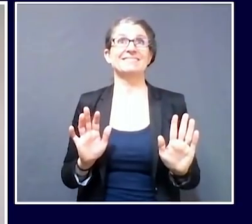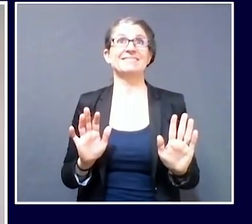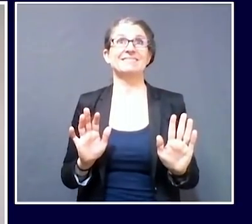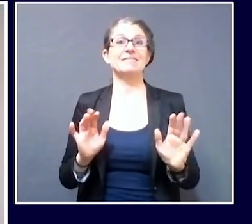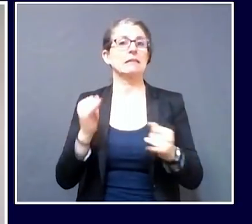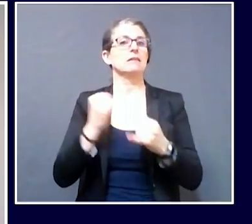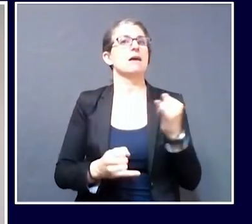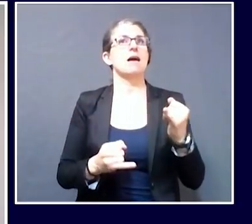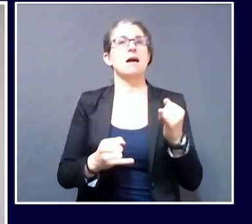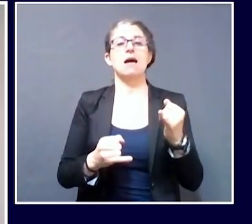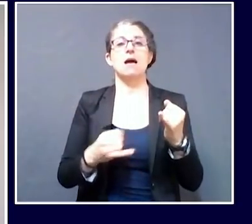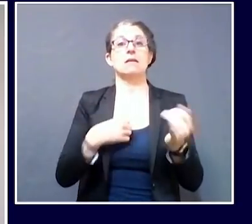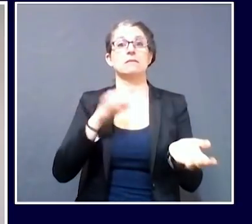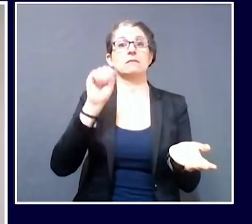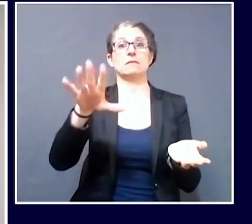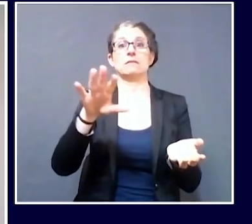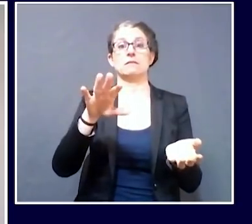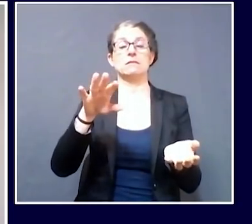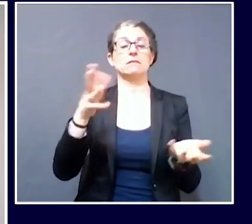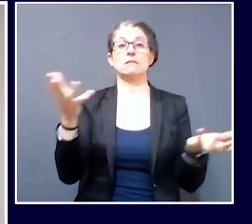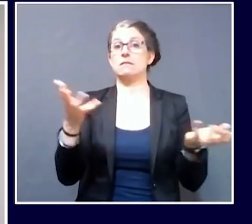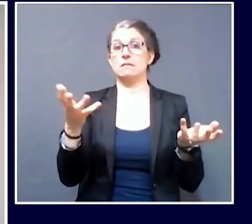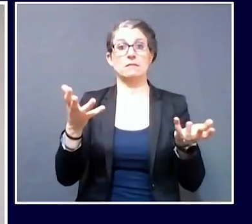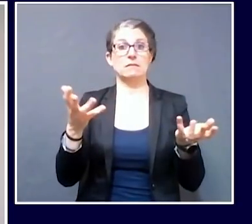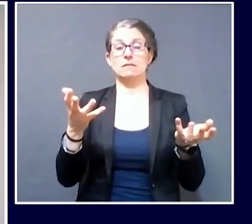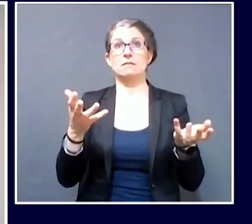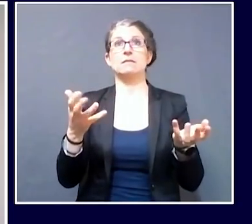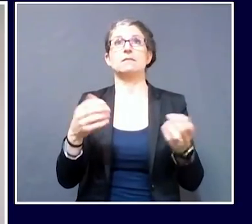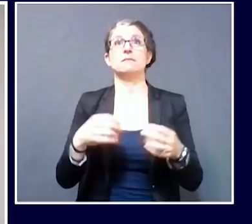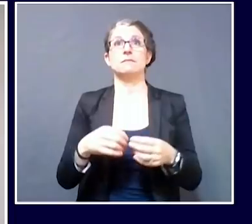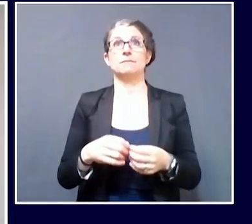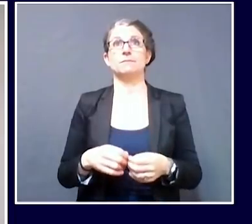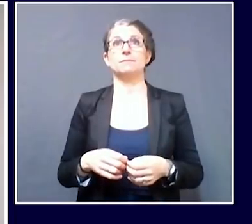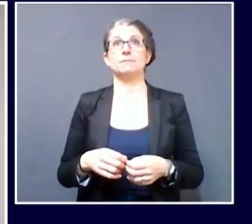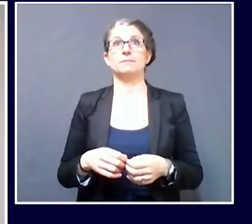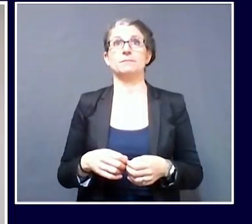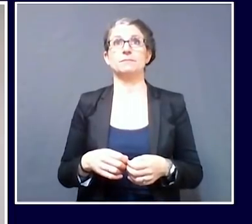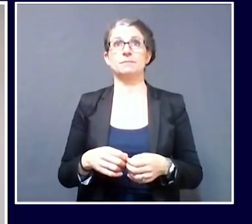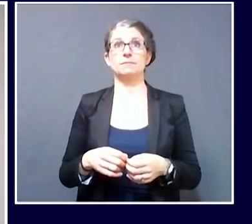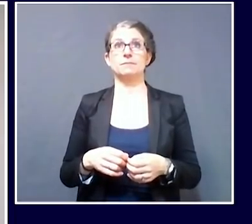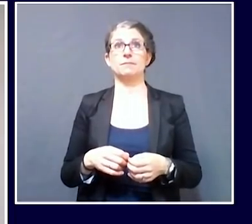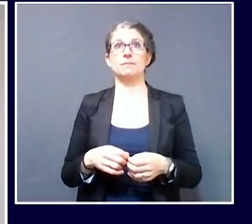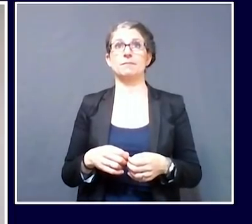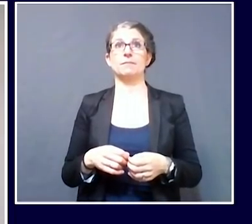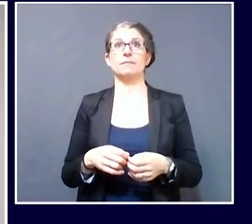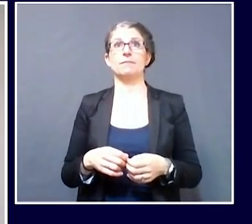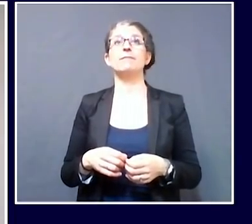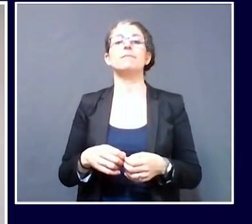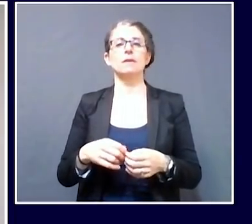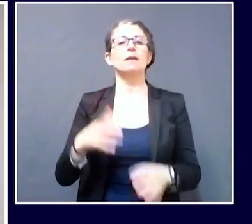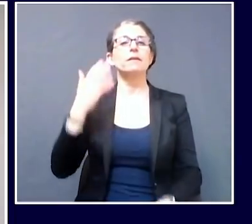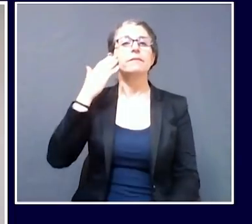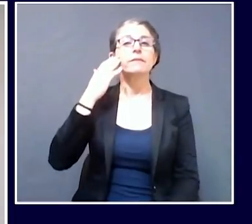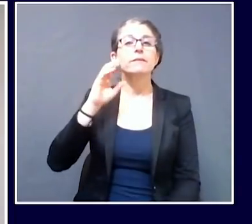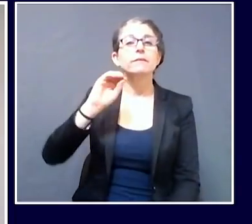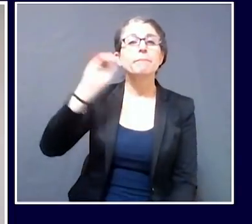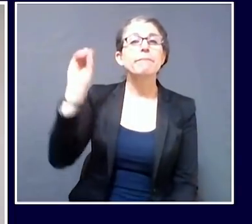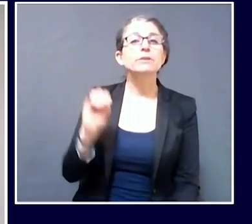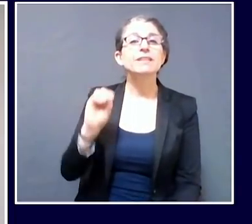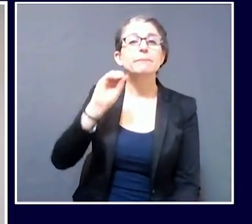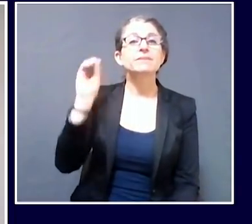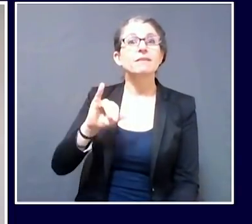everyone on today is where we stand with respect to our statewide positivity rates. As everyone